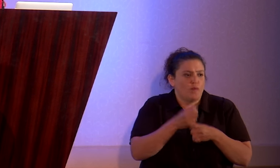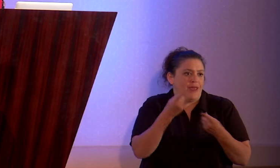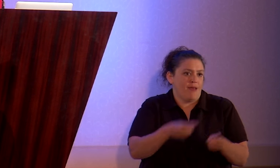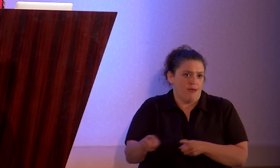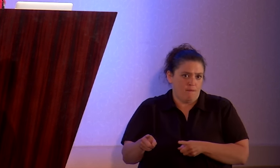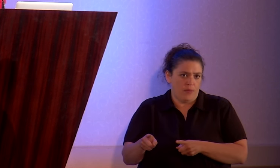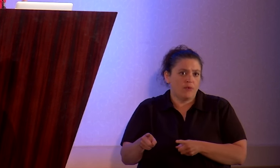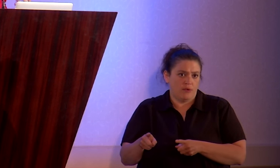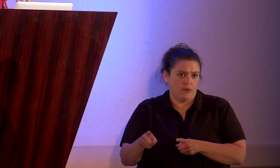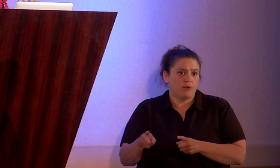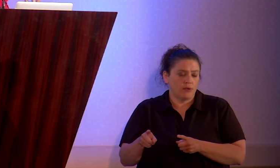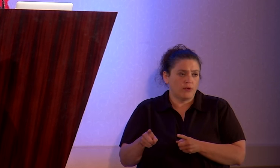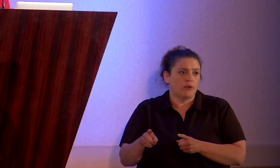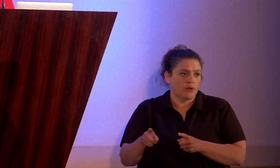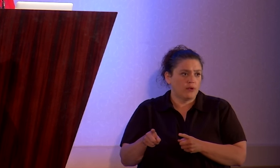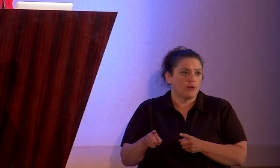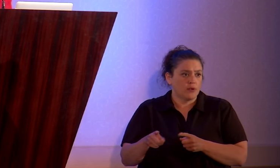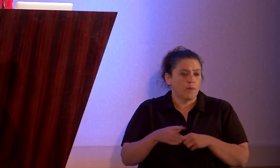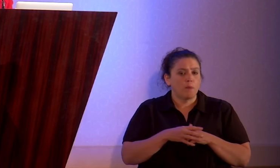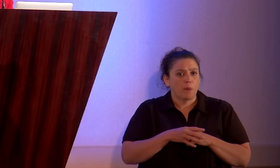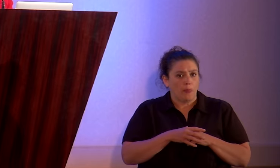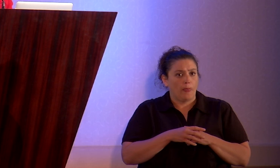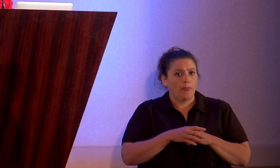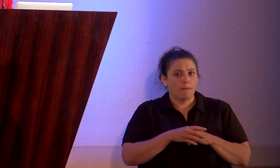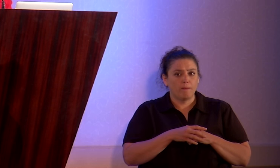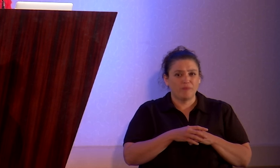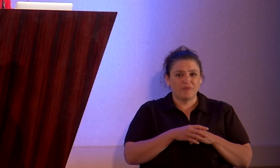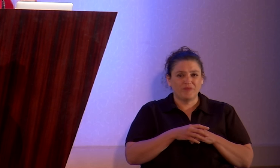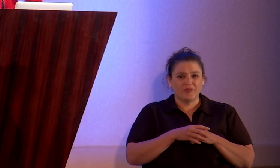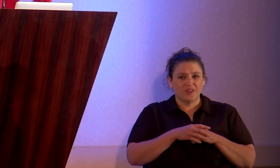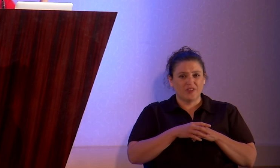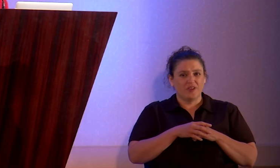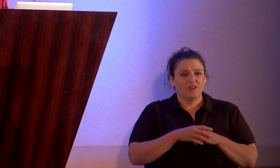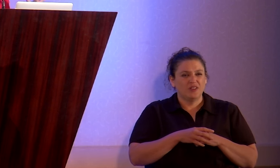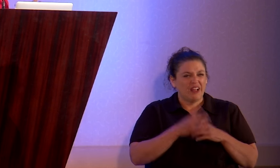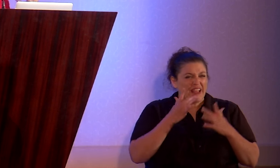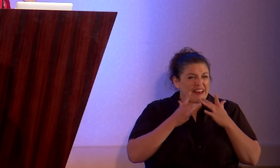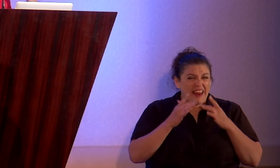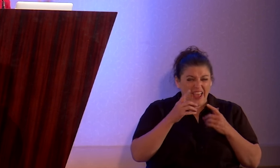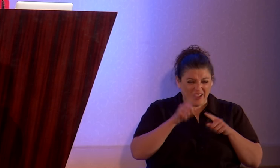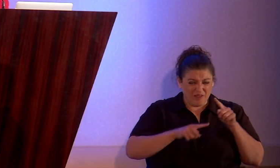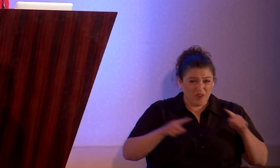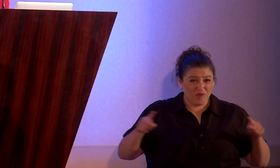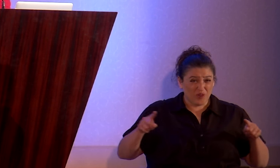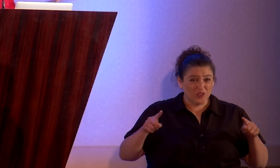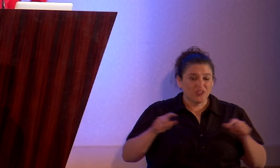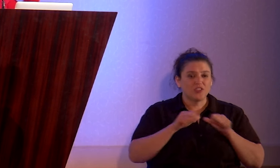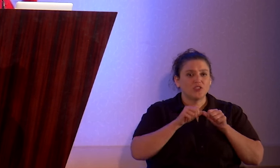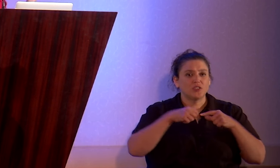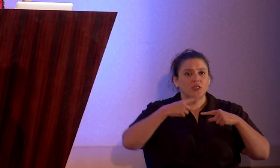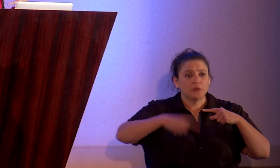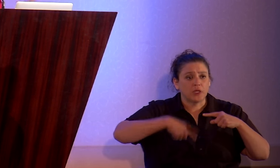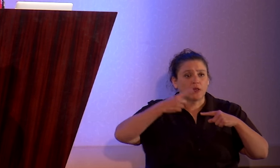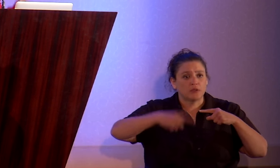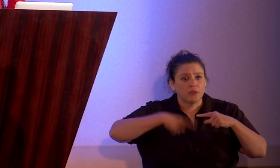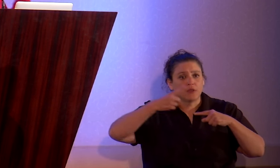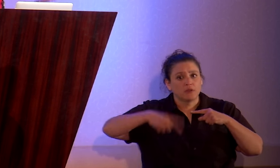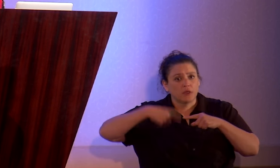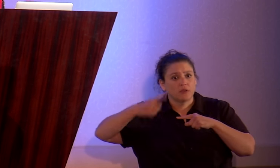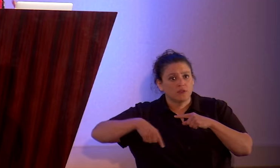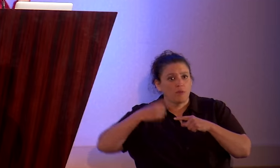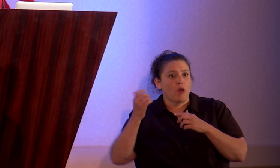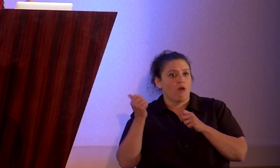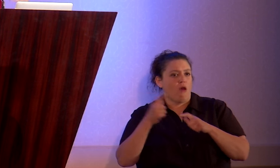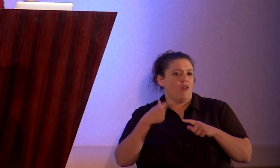happen. I mean, a lack of diversity in a community is a self-perpetuating cycle. We all have unconscious